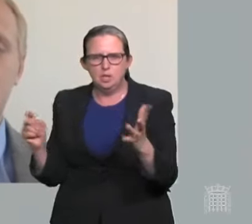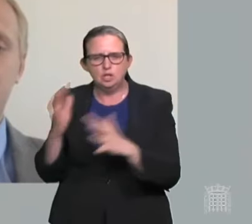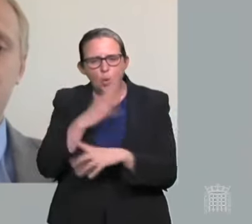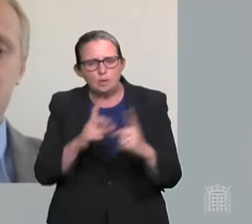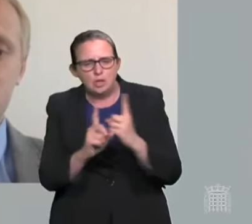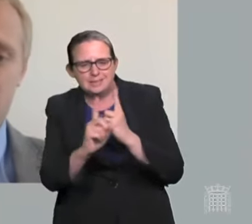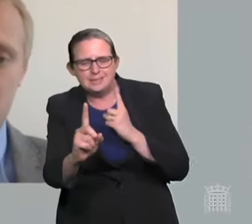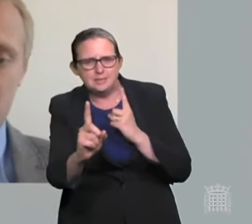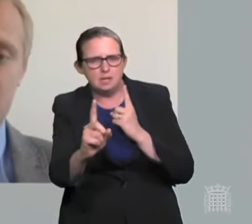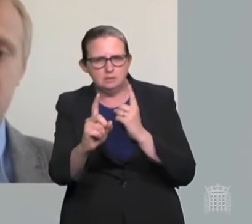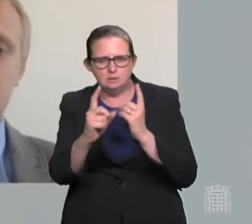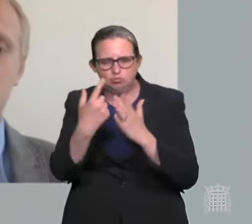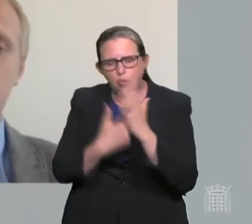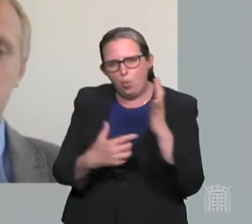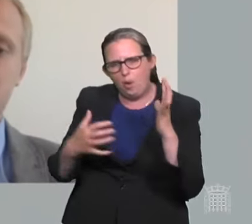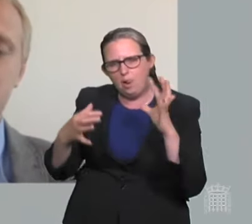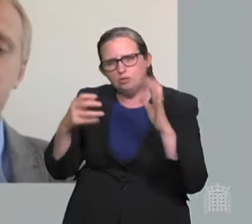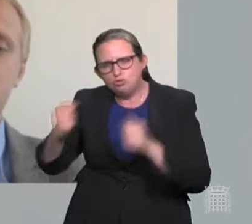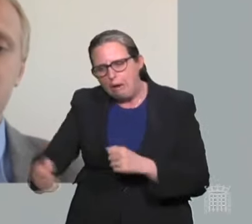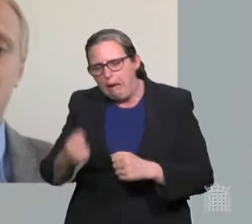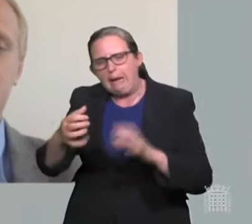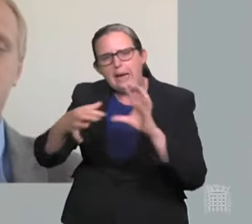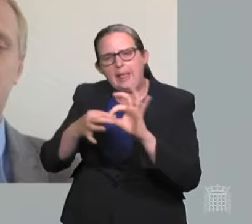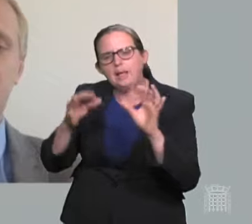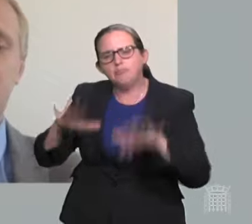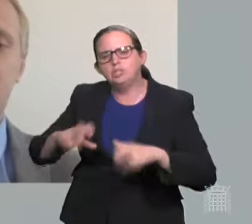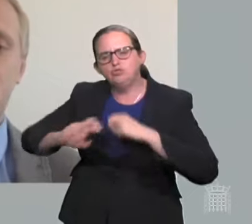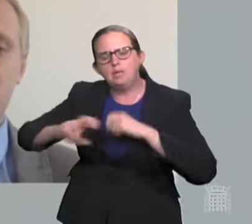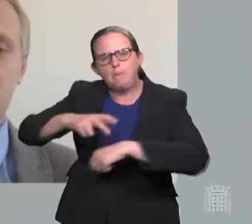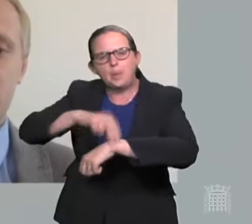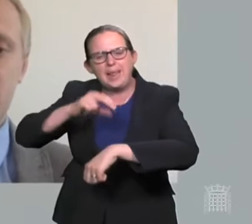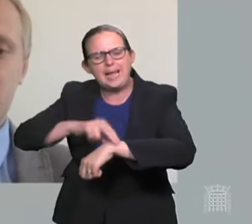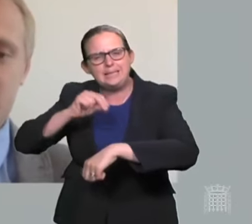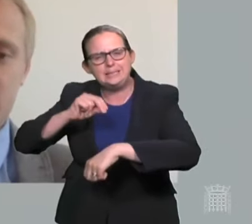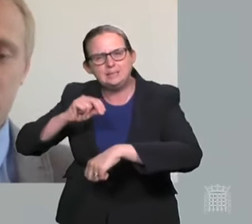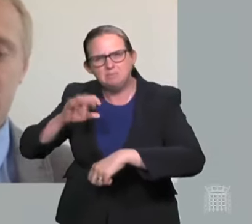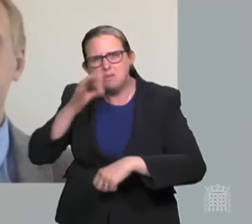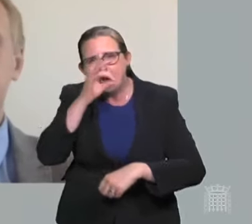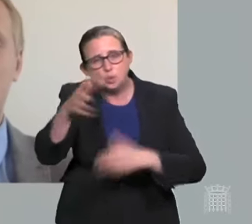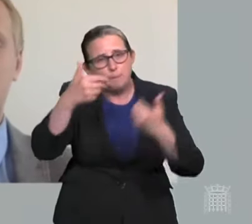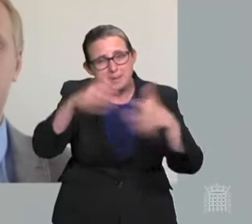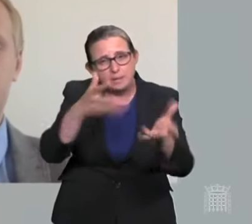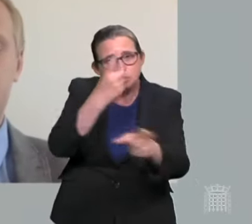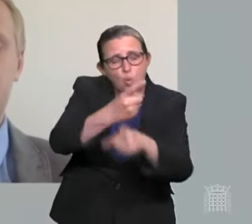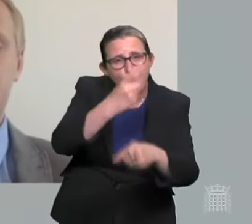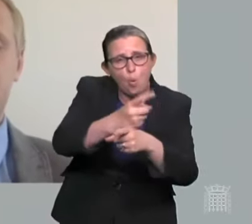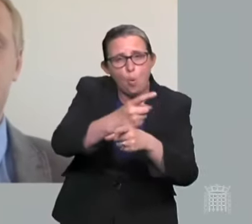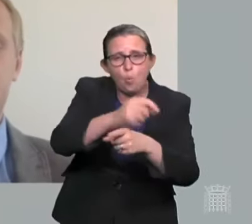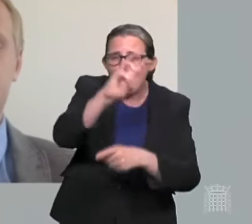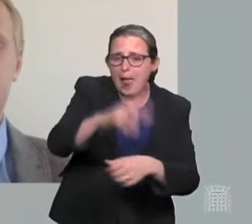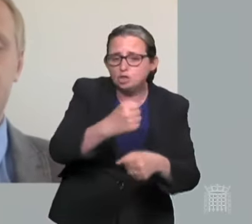of the British Transport Police. And so, what discussions has the Health Secretary had with the Secretary of State for Transport, and indeed the Welsh Government,